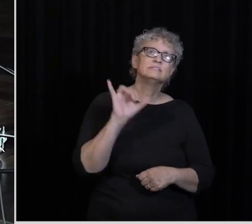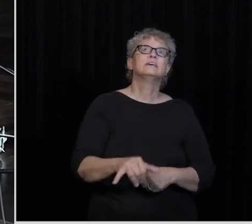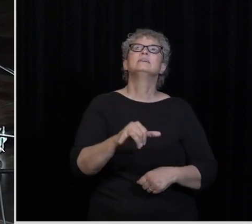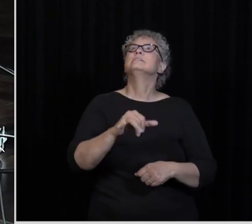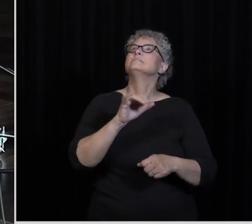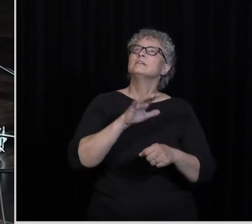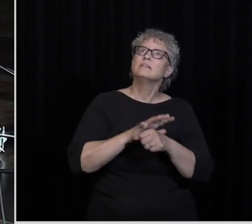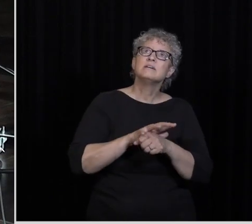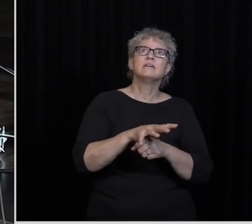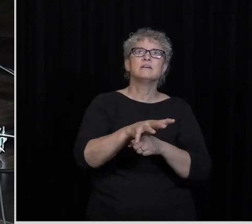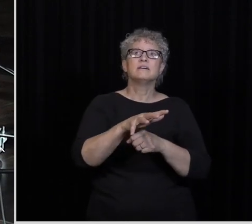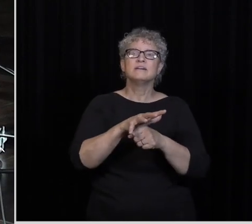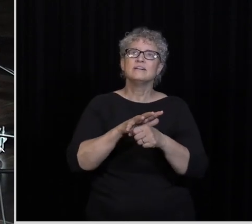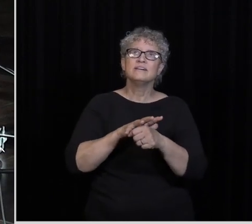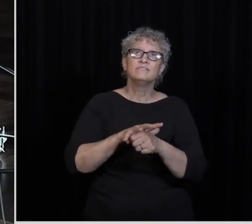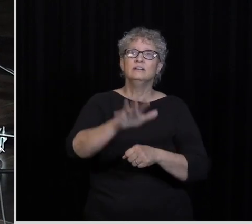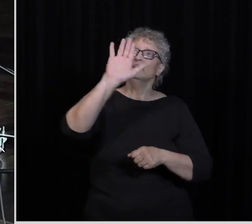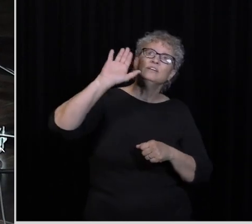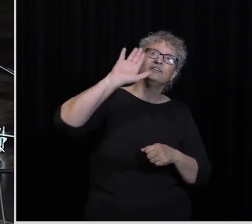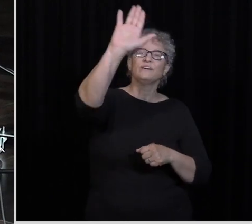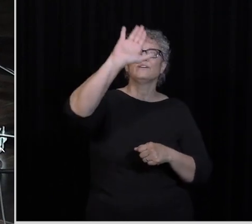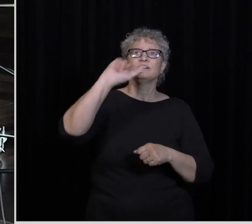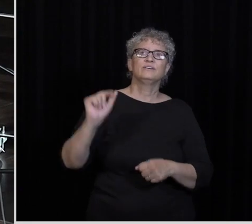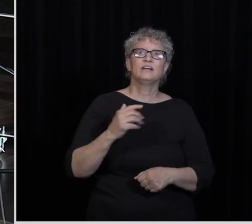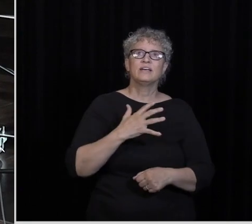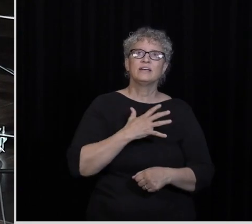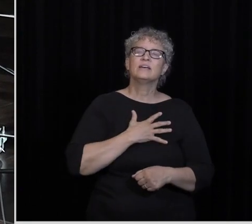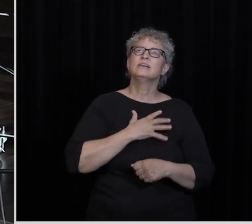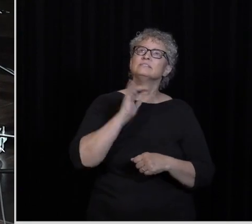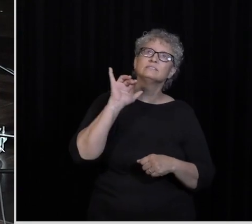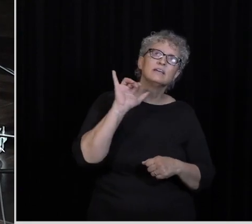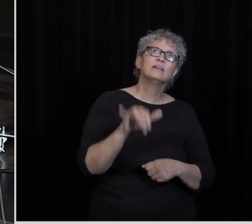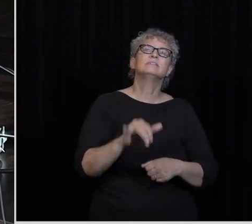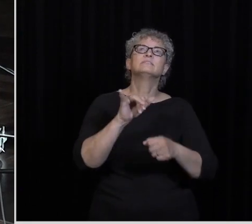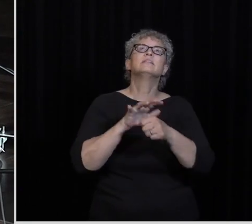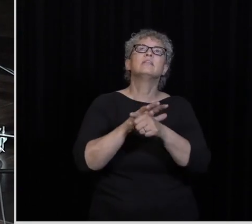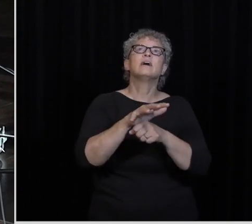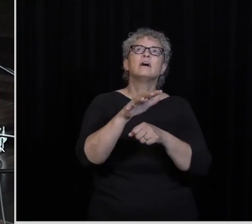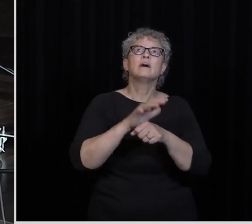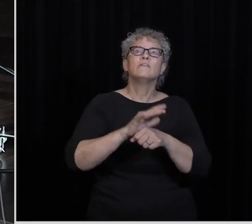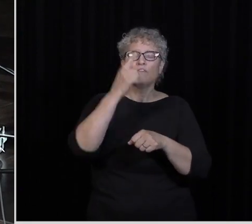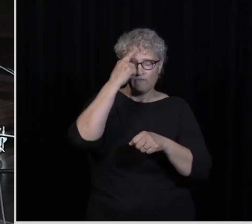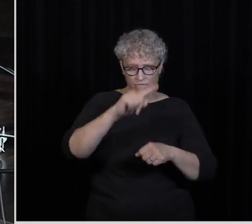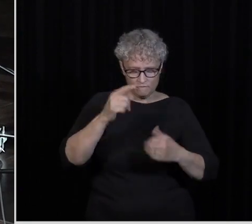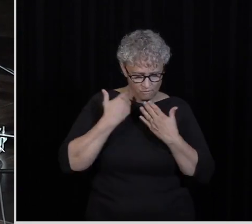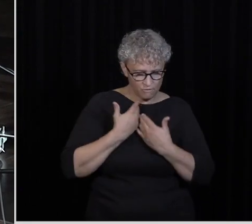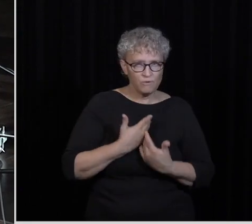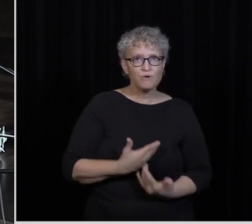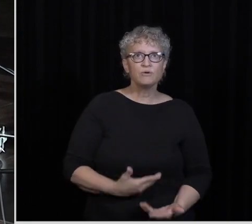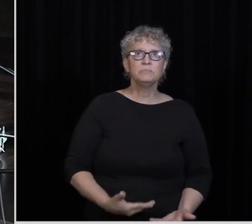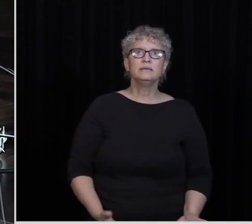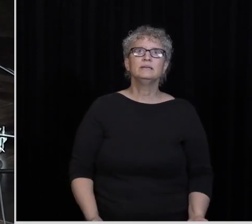is enough Your grace is enough for